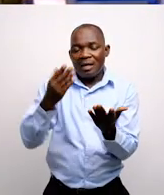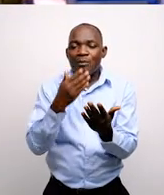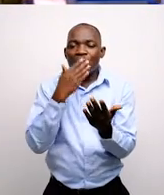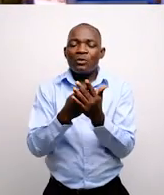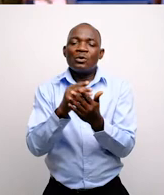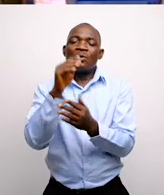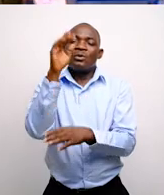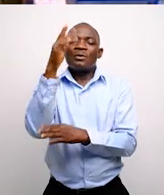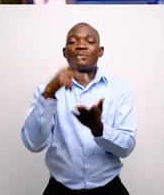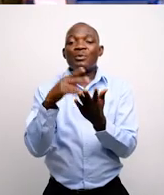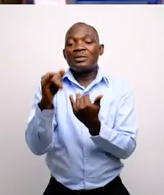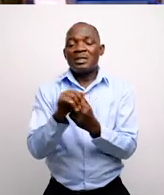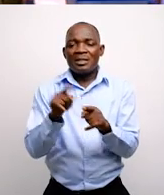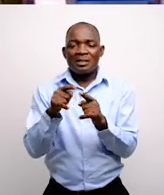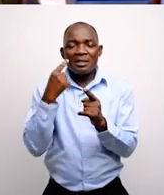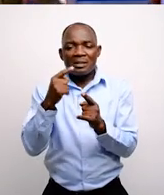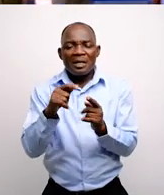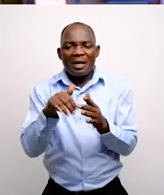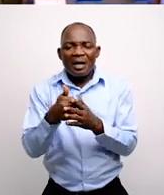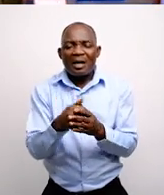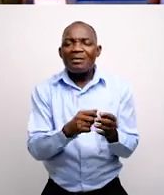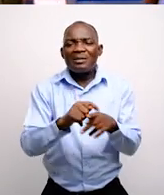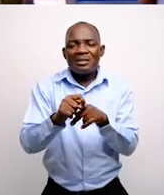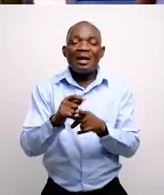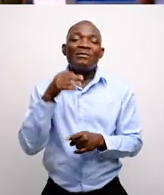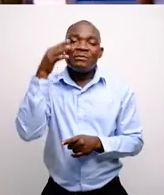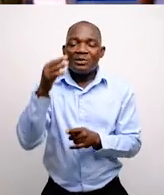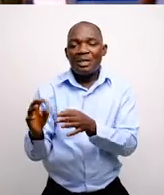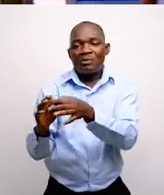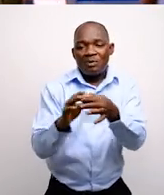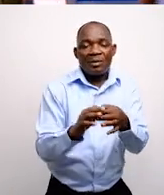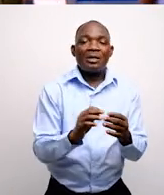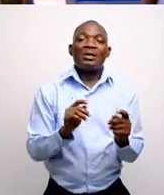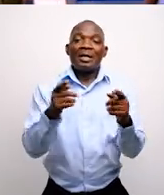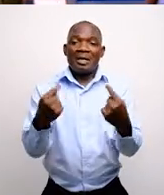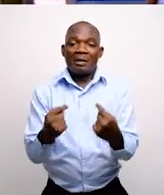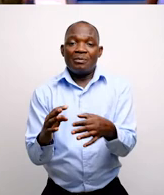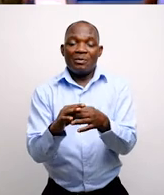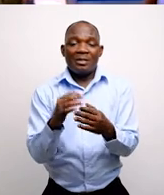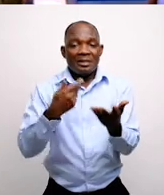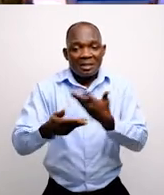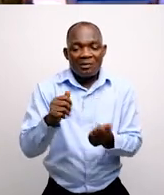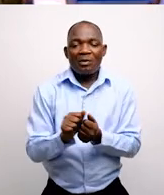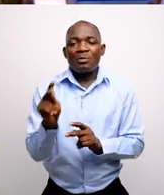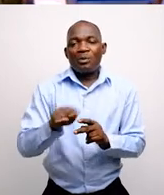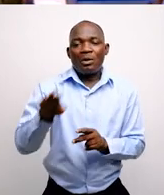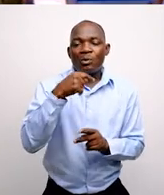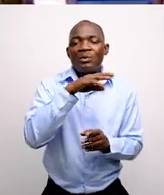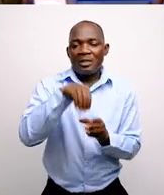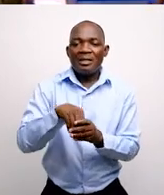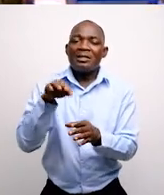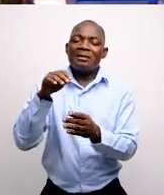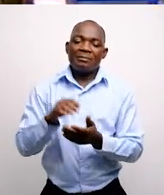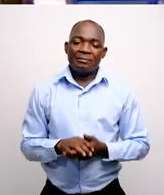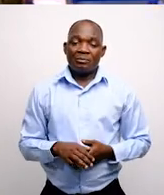learned from the Diapa Project and also to harness strength for future collaboration. Join me and let's interact